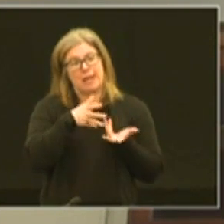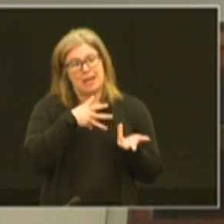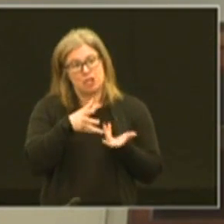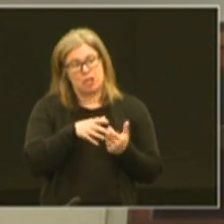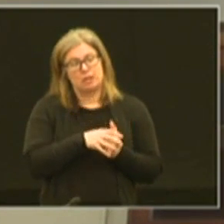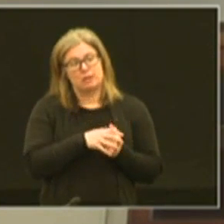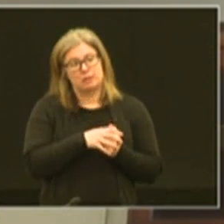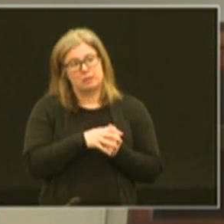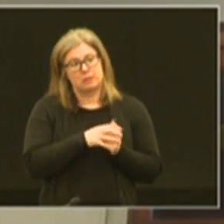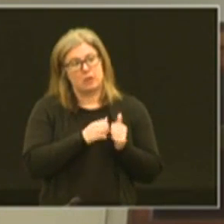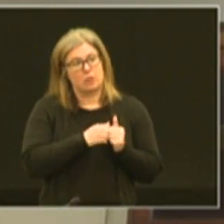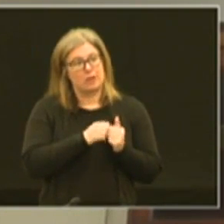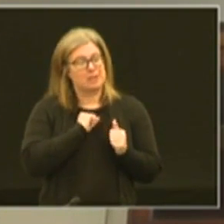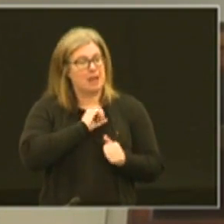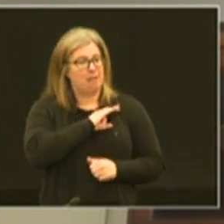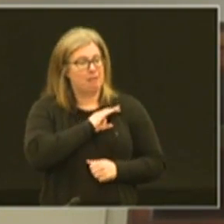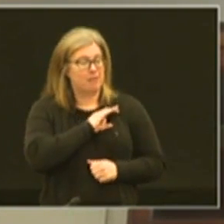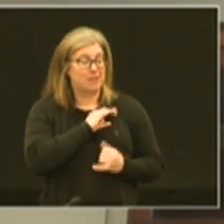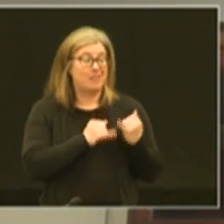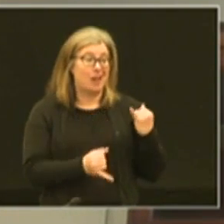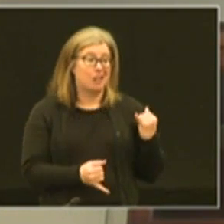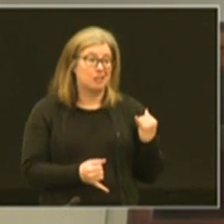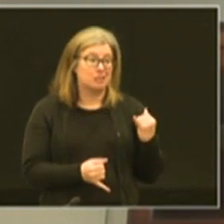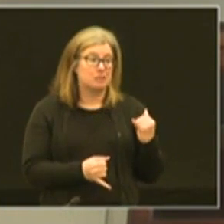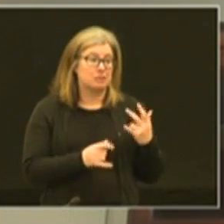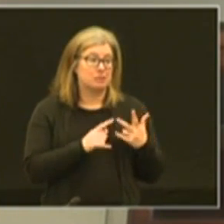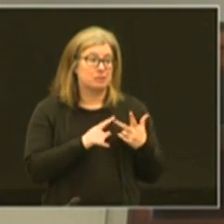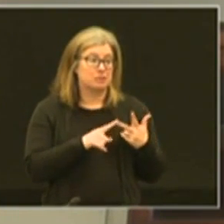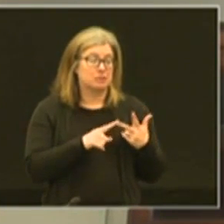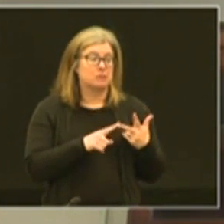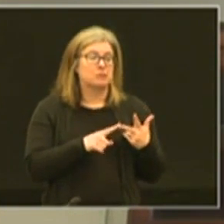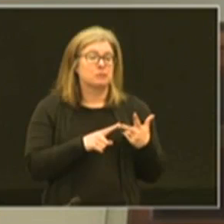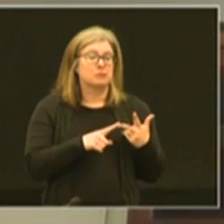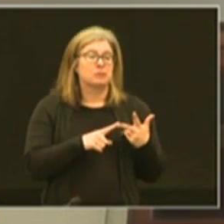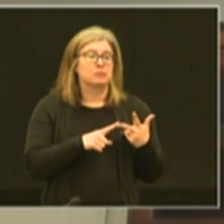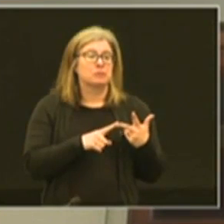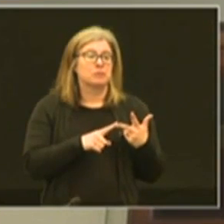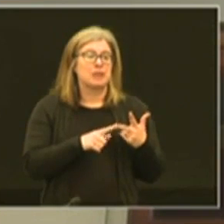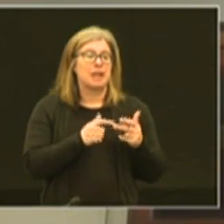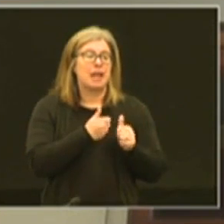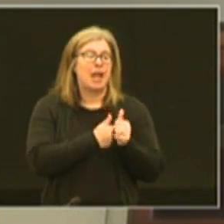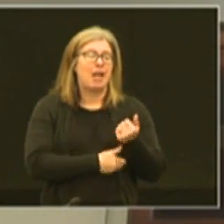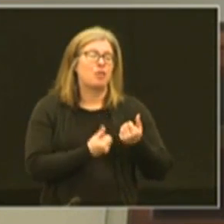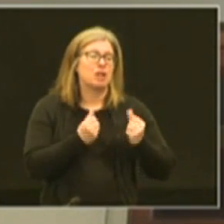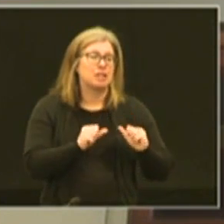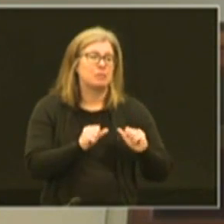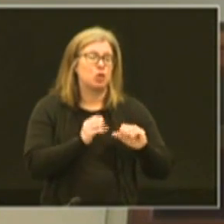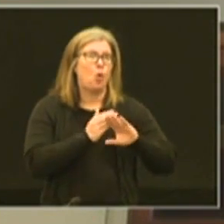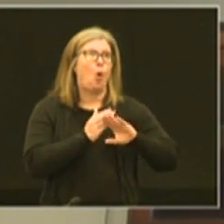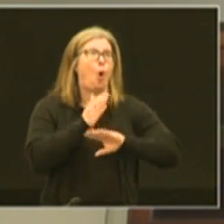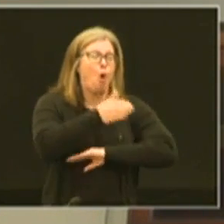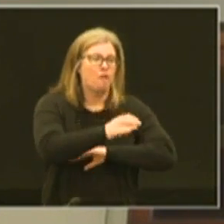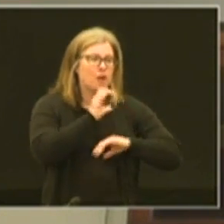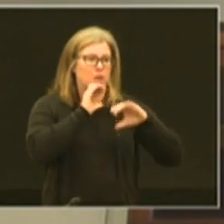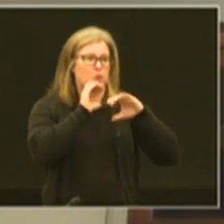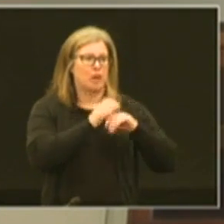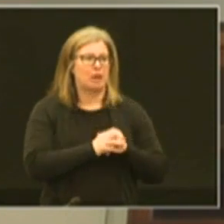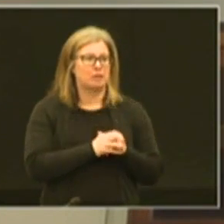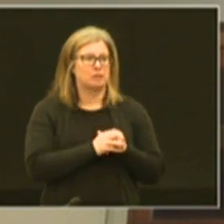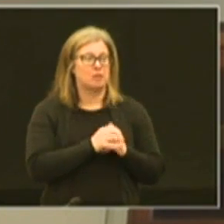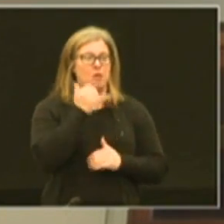with our staff and then finally if possible every attempt to over communicate so